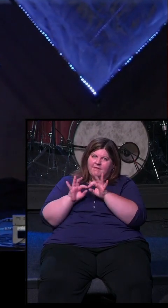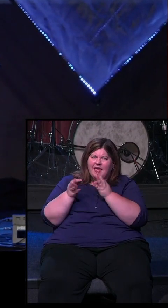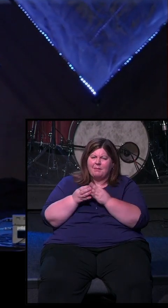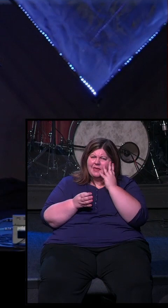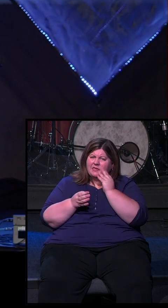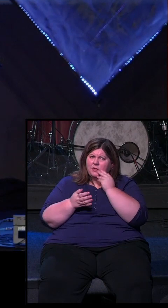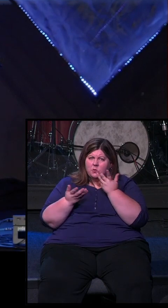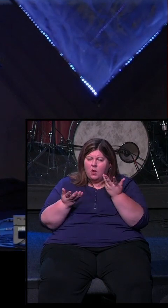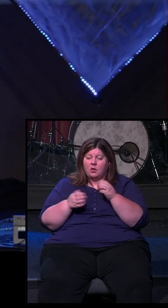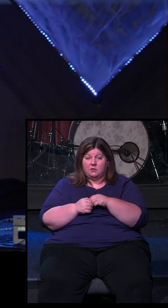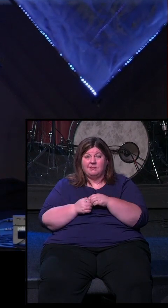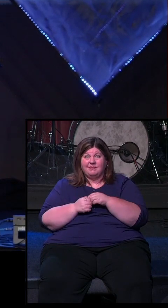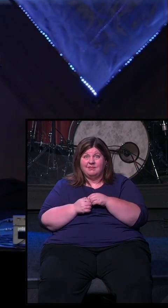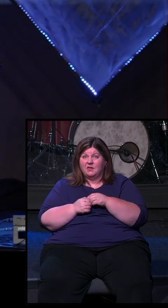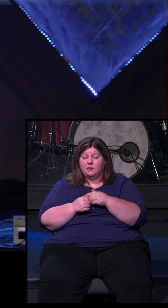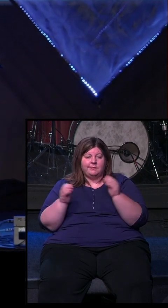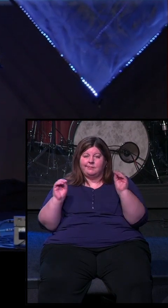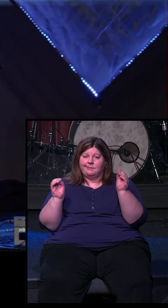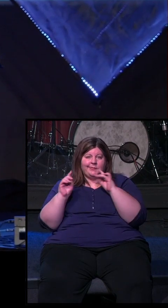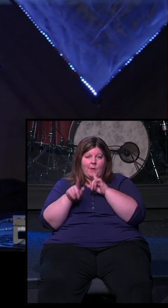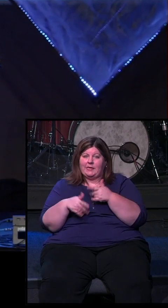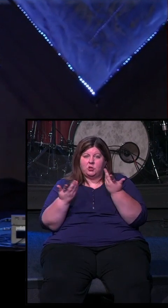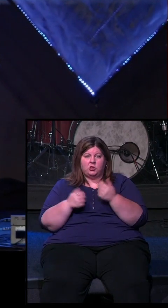this next time? Those are questions that have no answers.